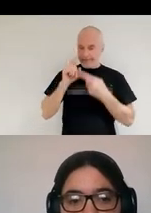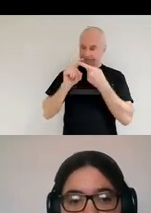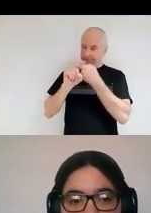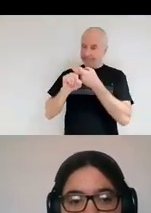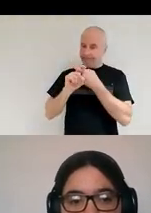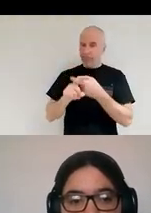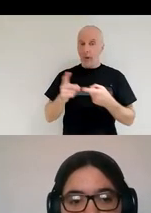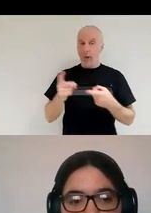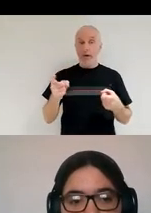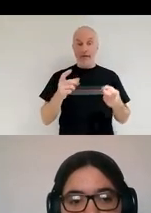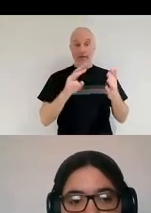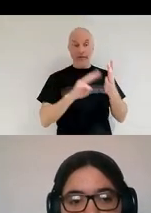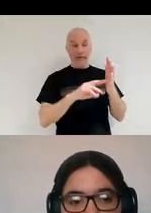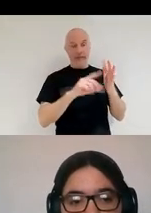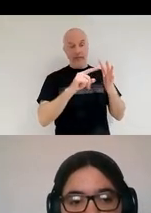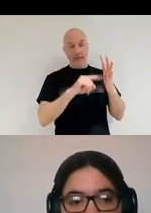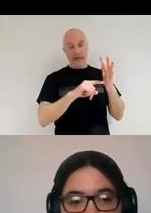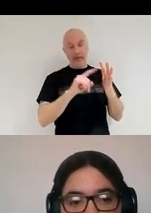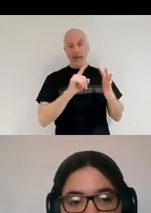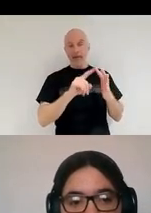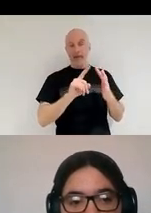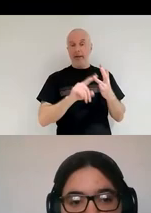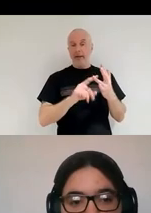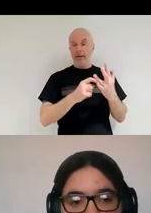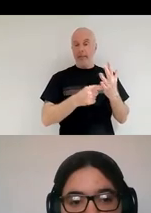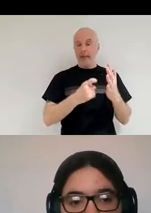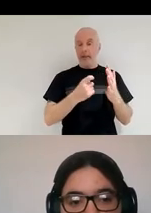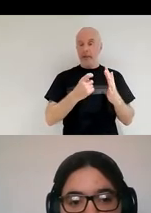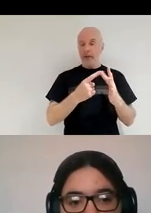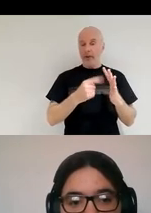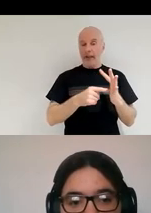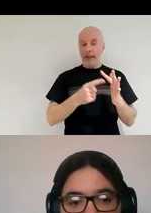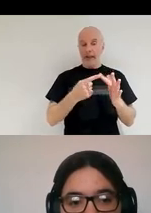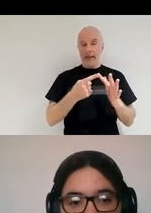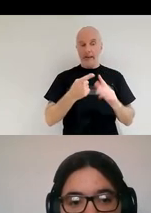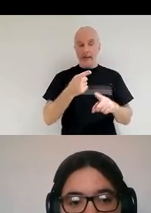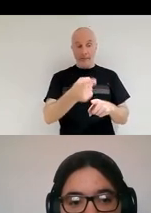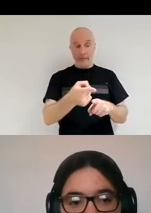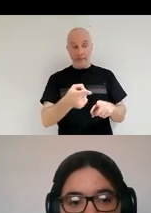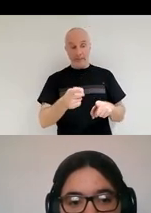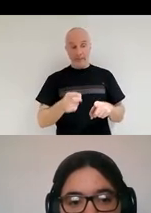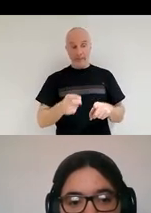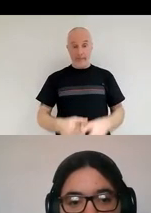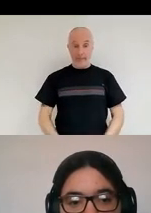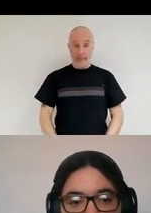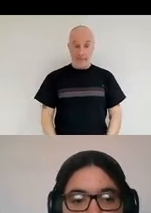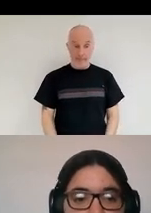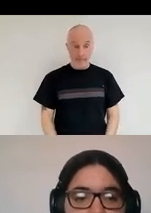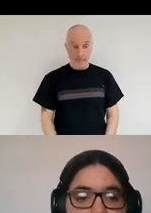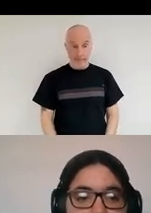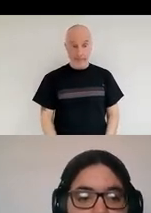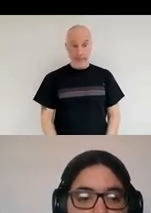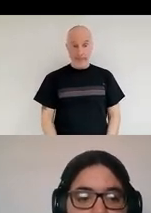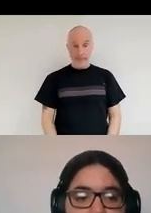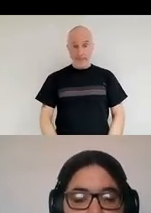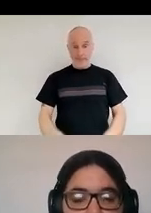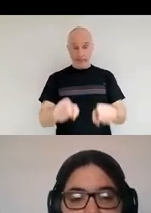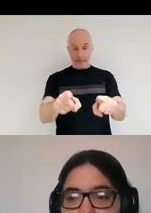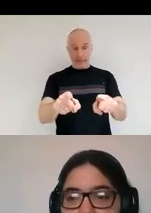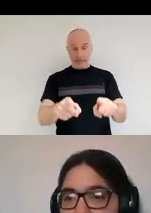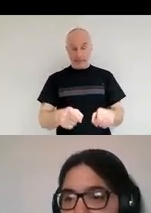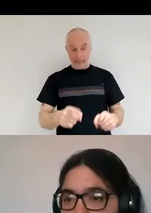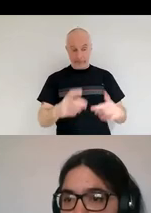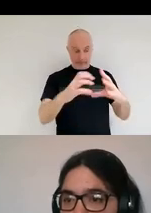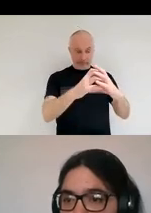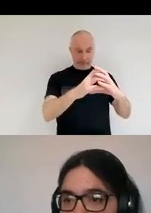meteorites, right? So if I just go back to the beginning here. So the meteorite I'm showing here,